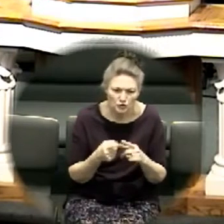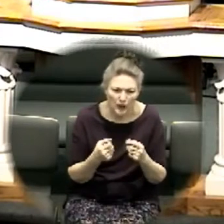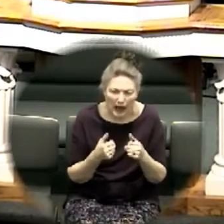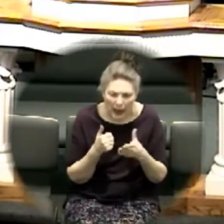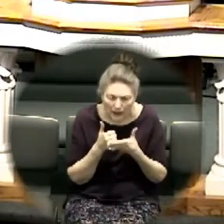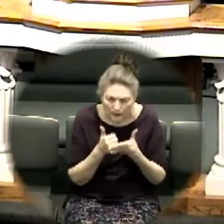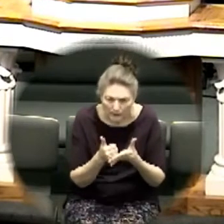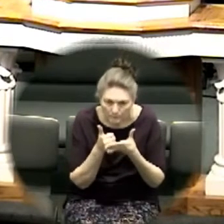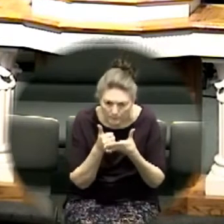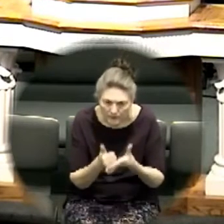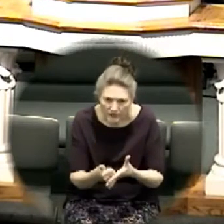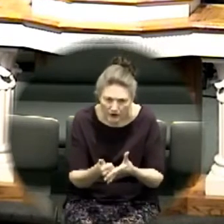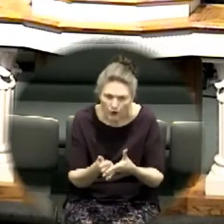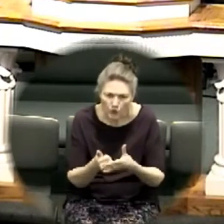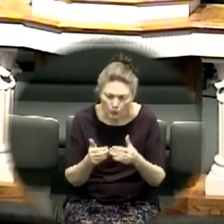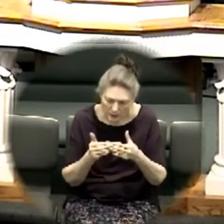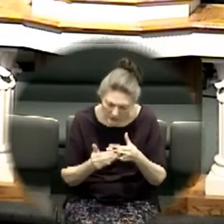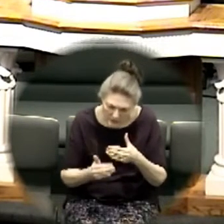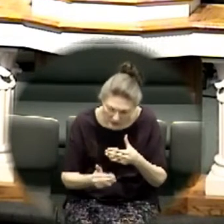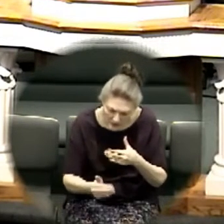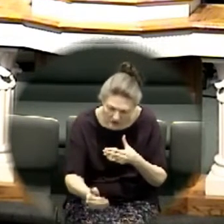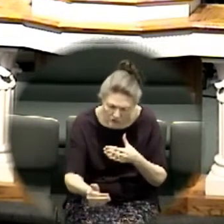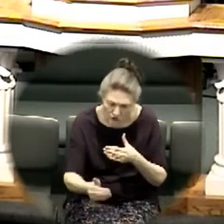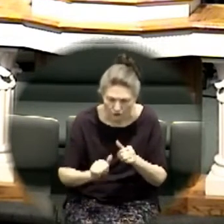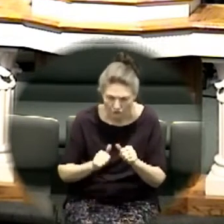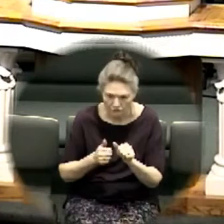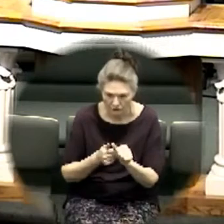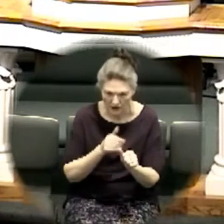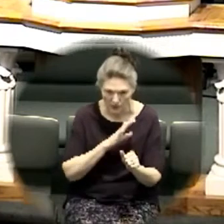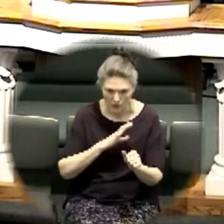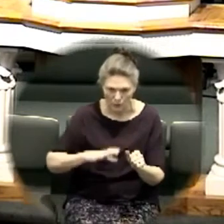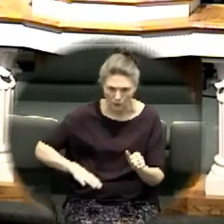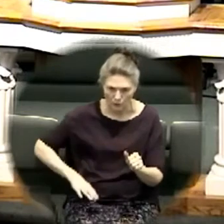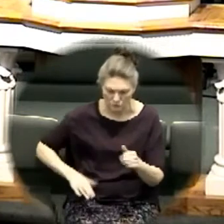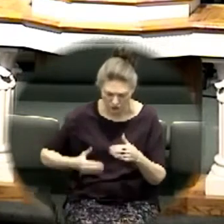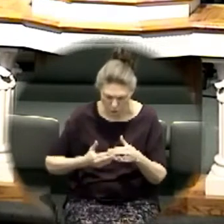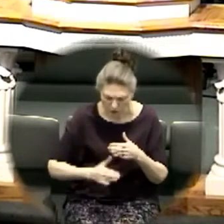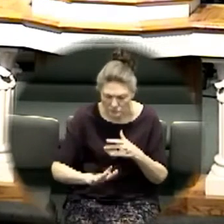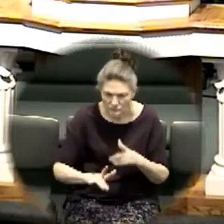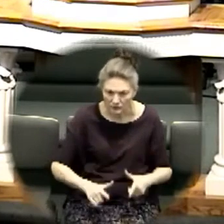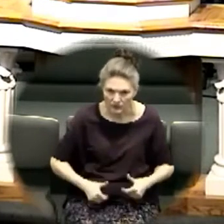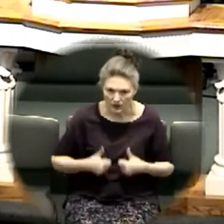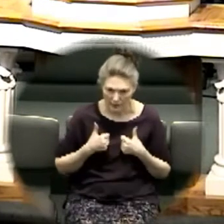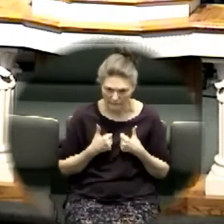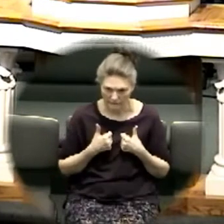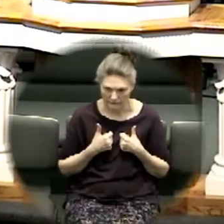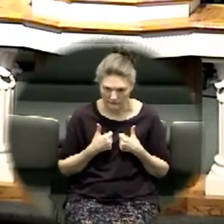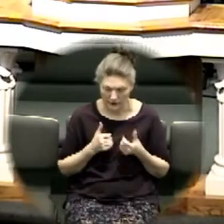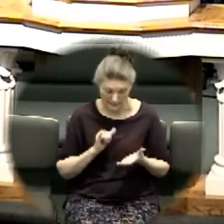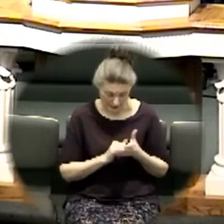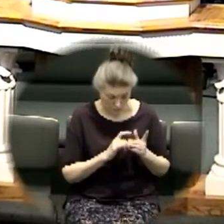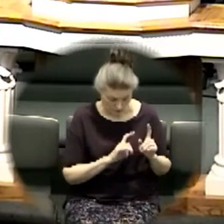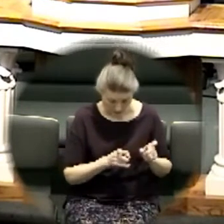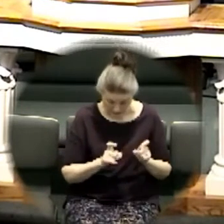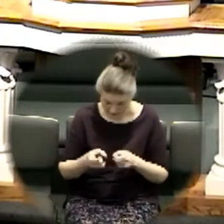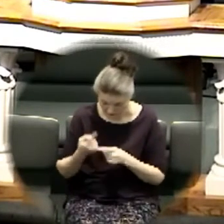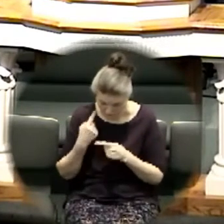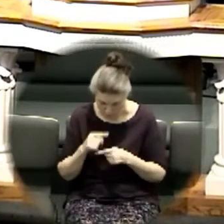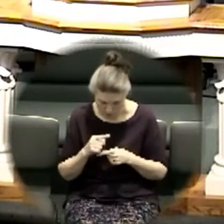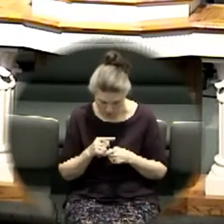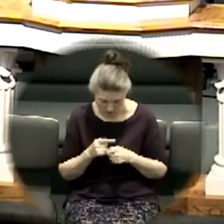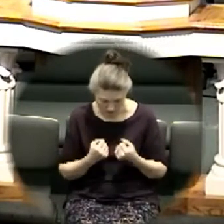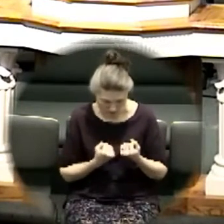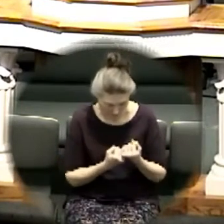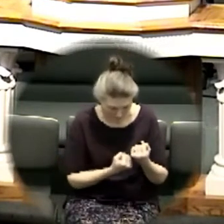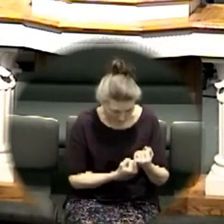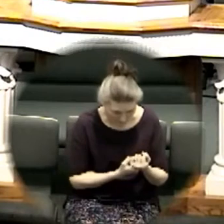on earth and to edify the church that's what the gifts are for it's not to puff us up with pride it's to utilize it to